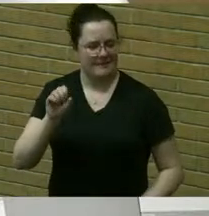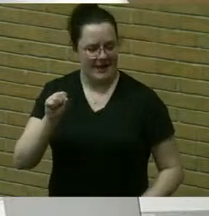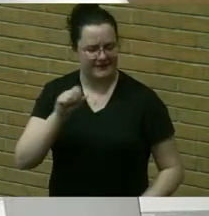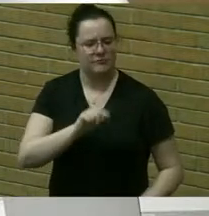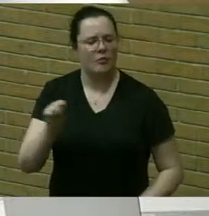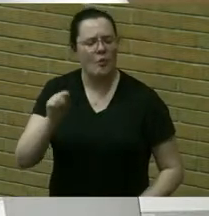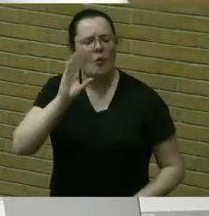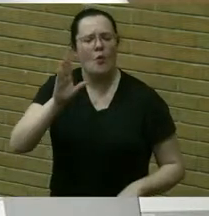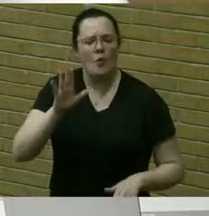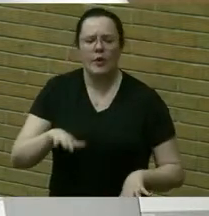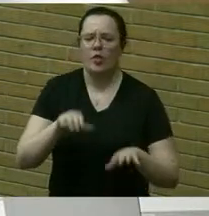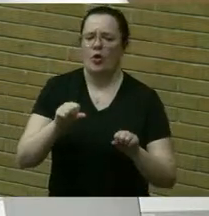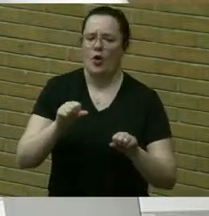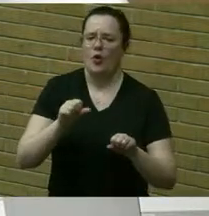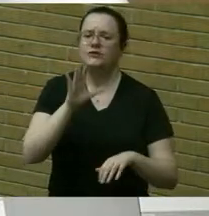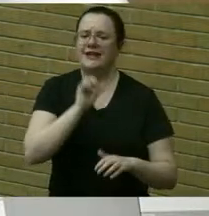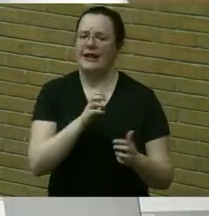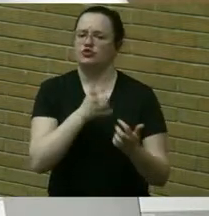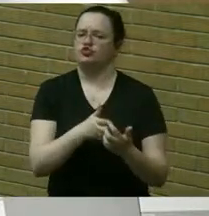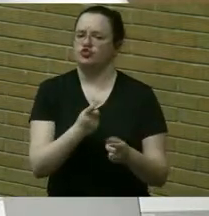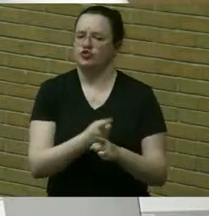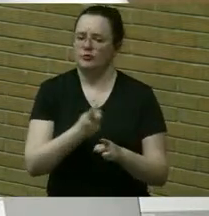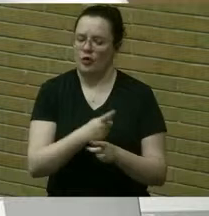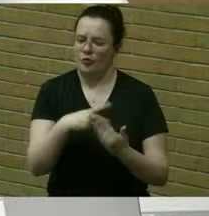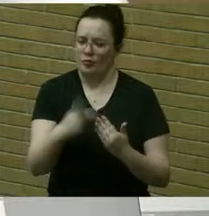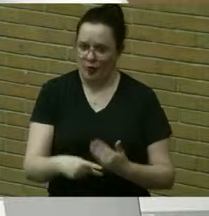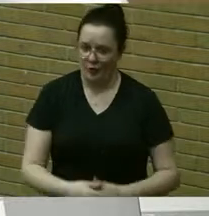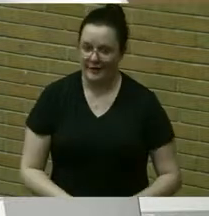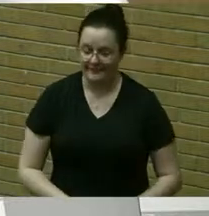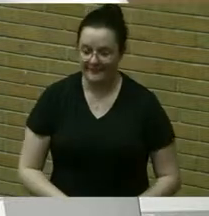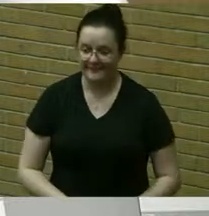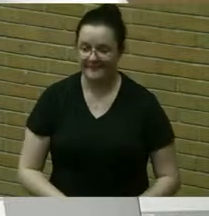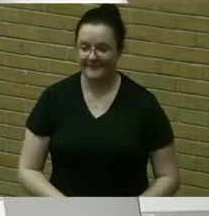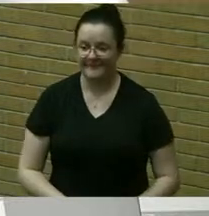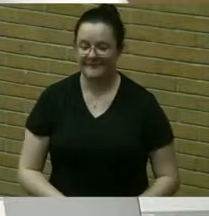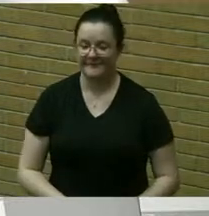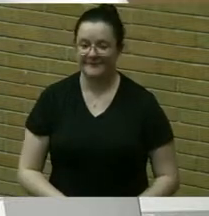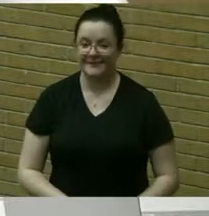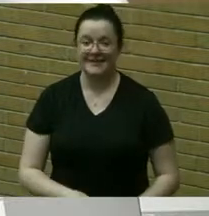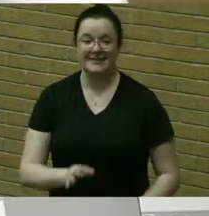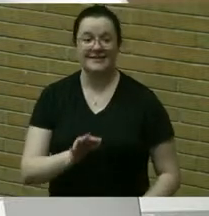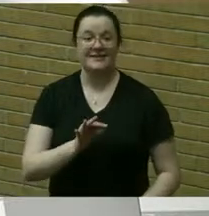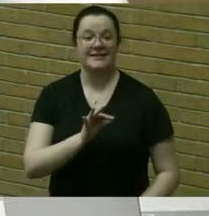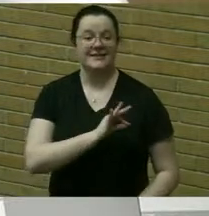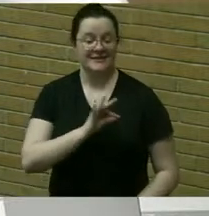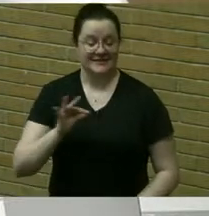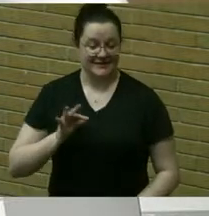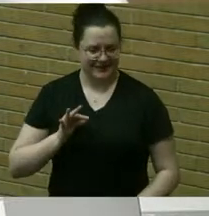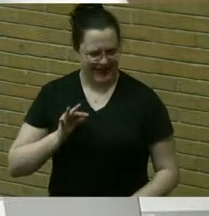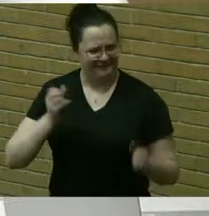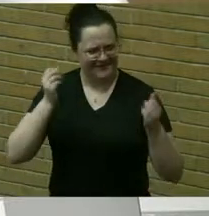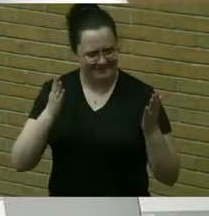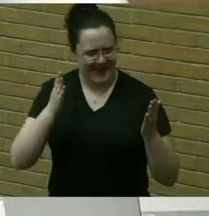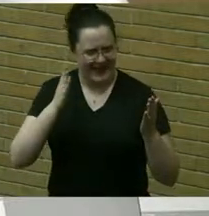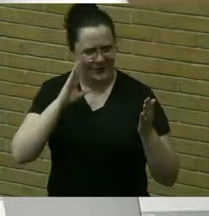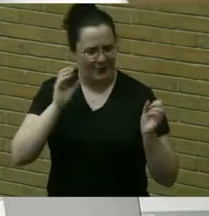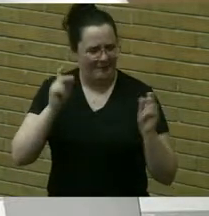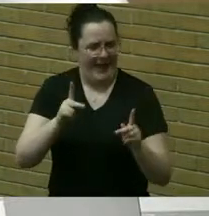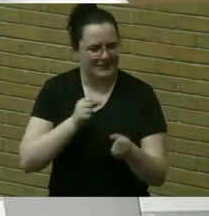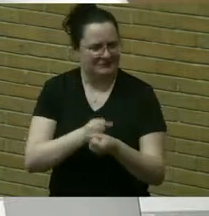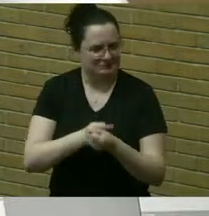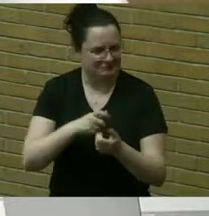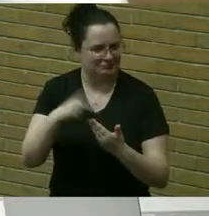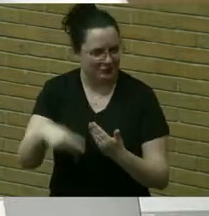strong a strong contingent of returning staff is coming back to the program and um